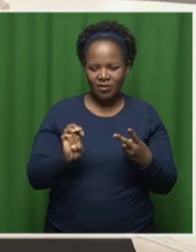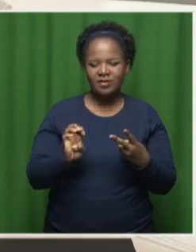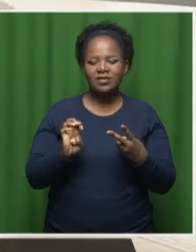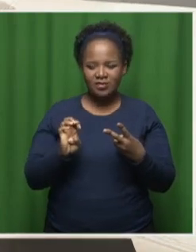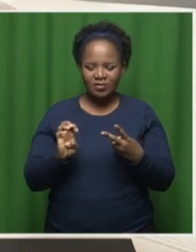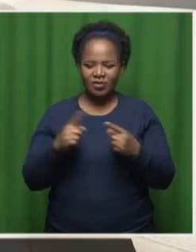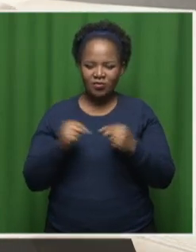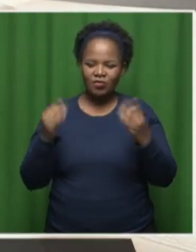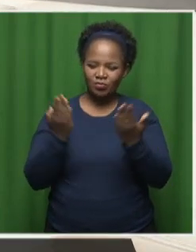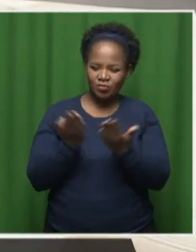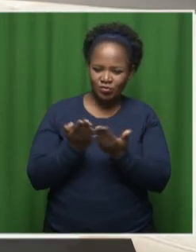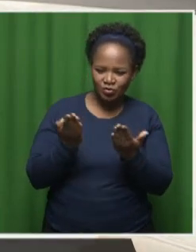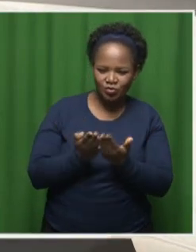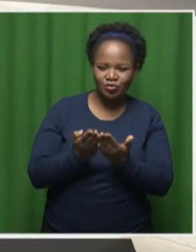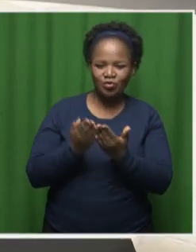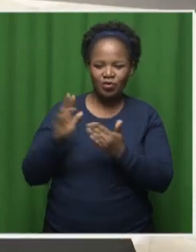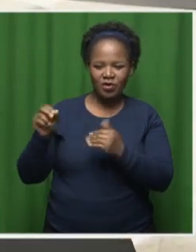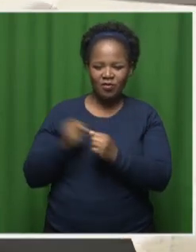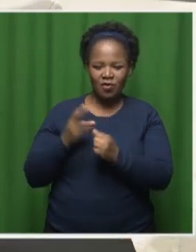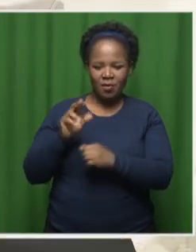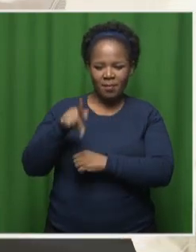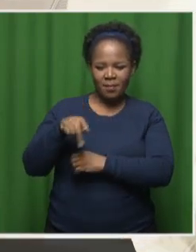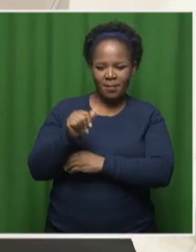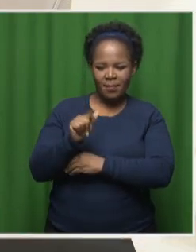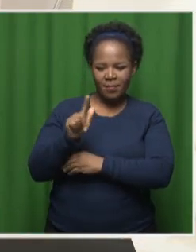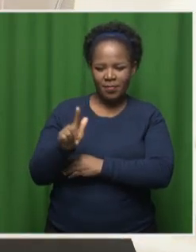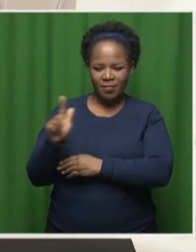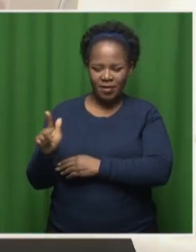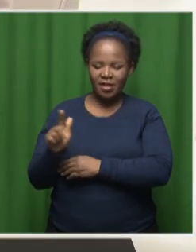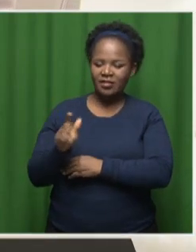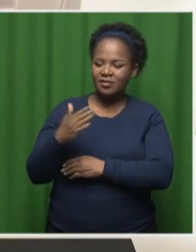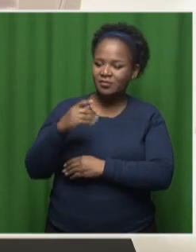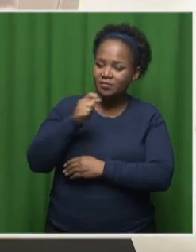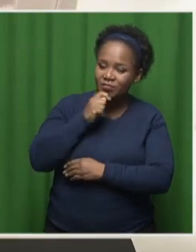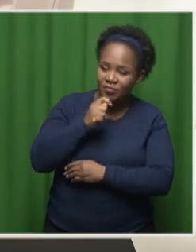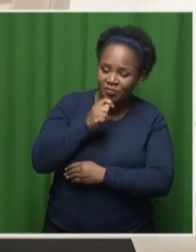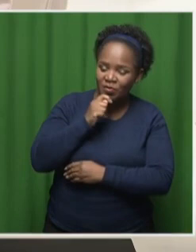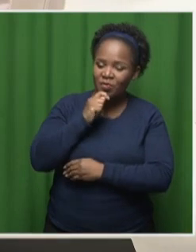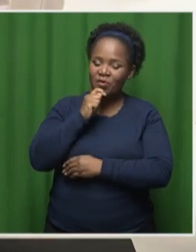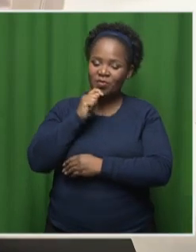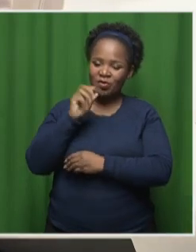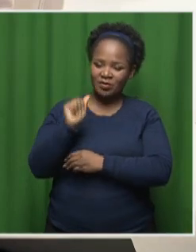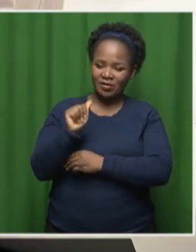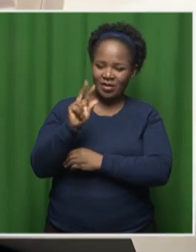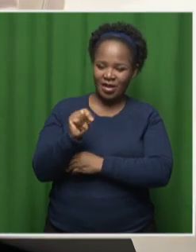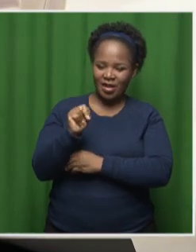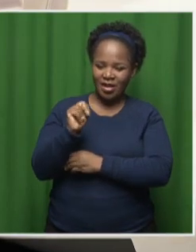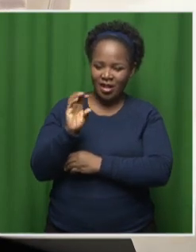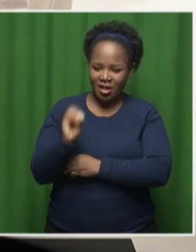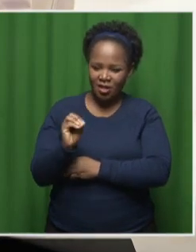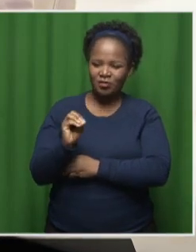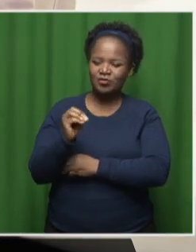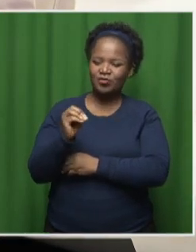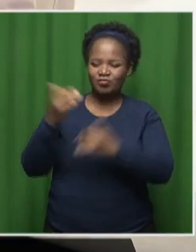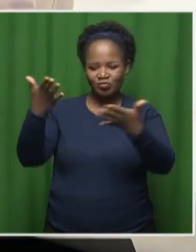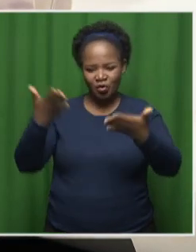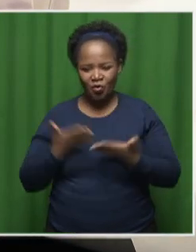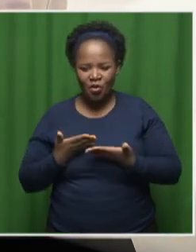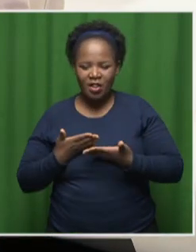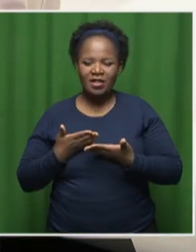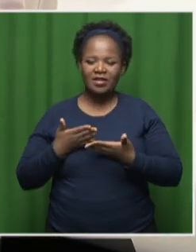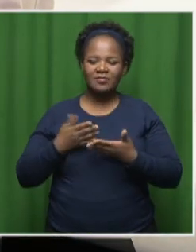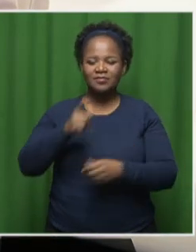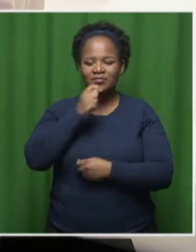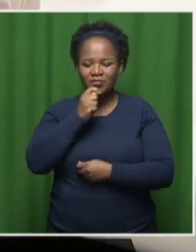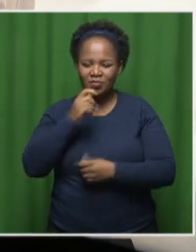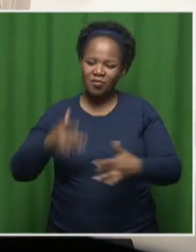Pahl. I'm going to start with, Ano. A very good morning to you, Ano. Welcome to Morning Live. Tell us a little bit about how you became